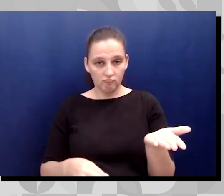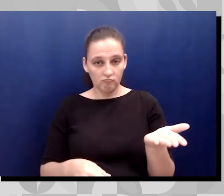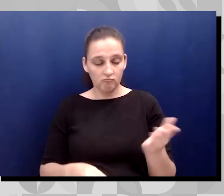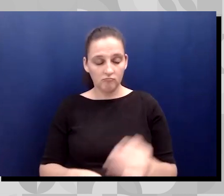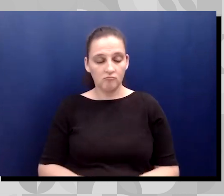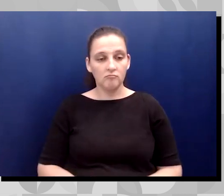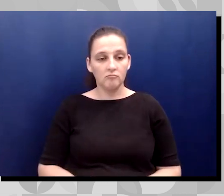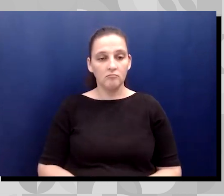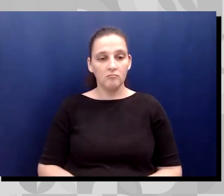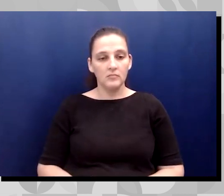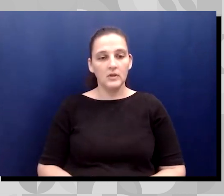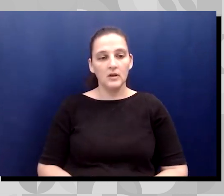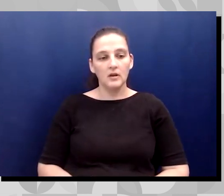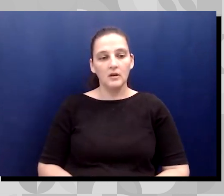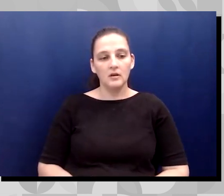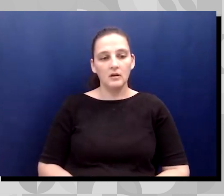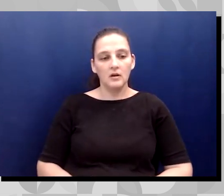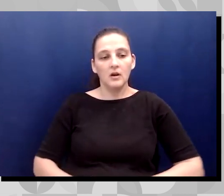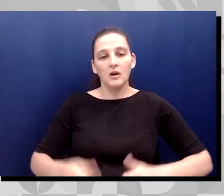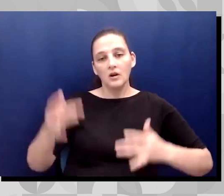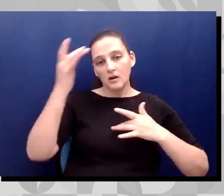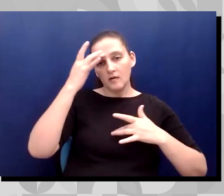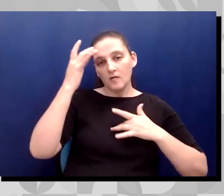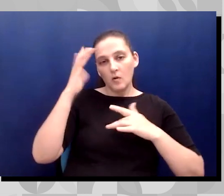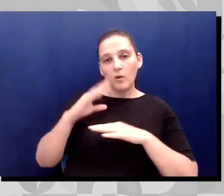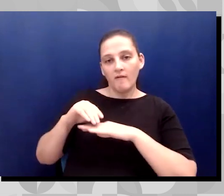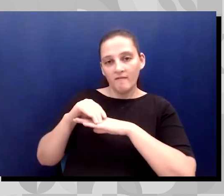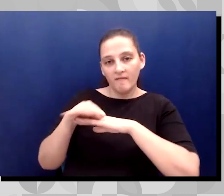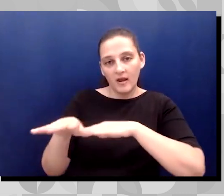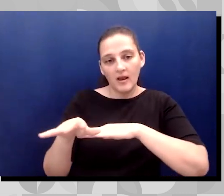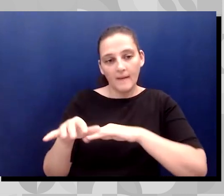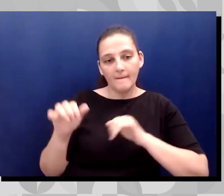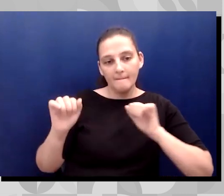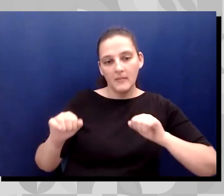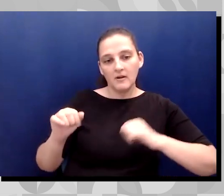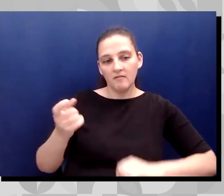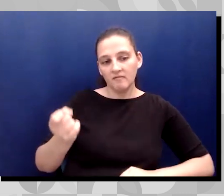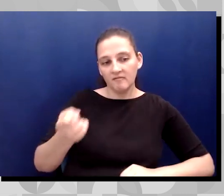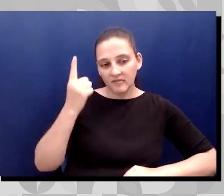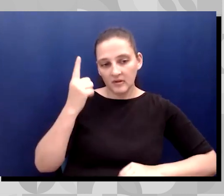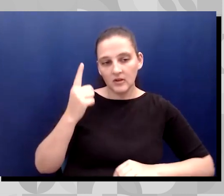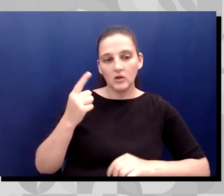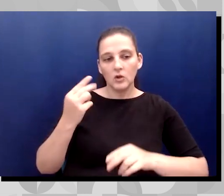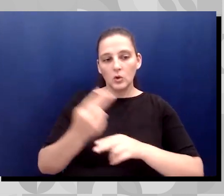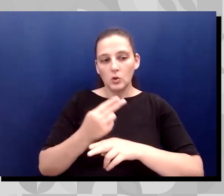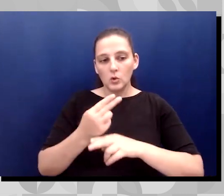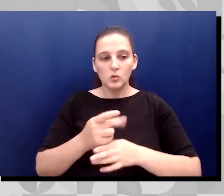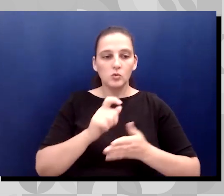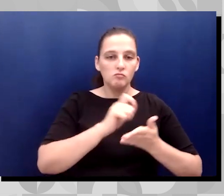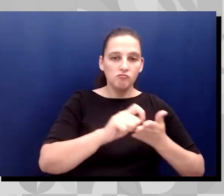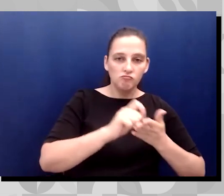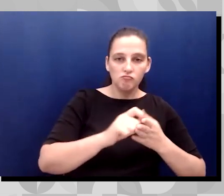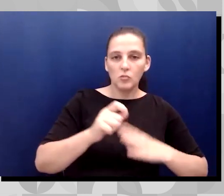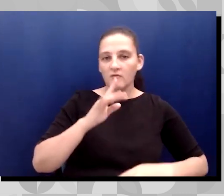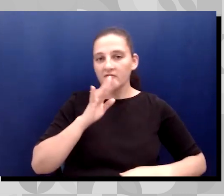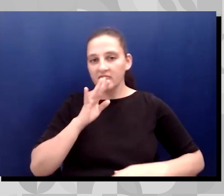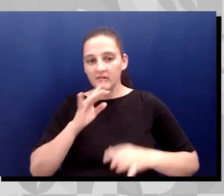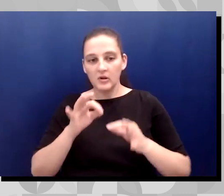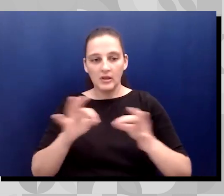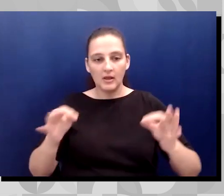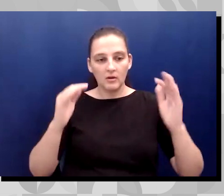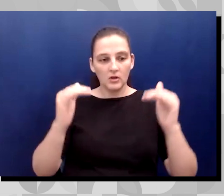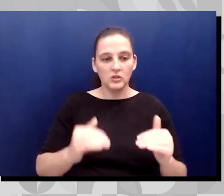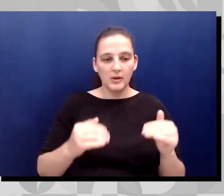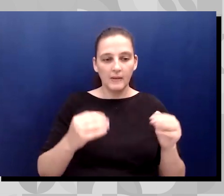that affect the ability to understand or use spoken or written language, do mathematical calculations,